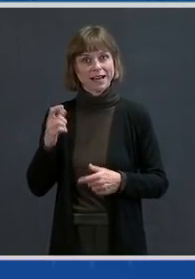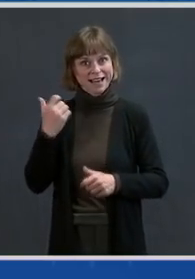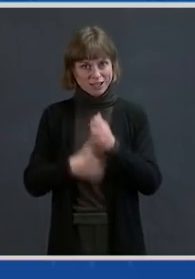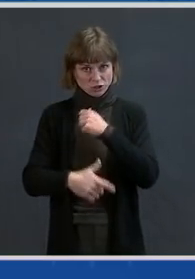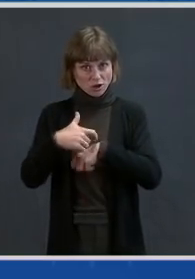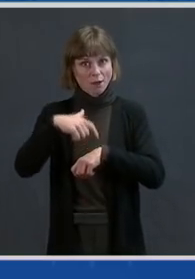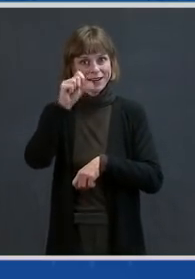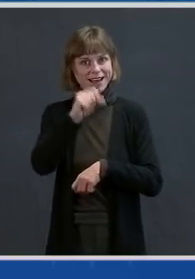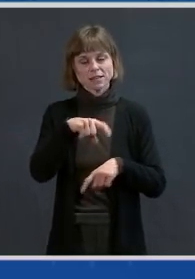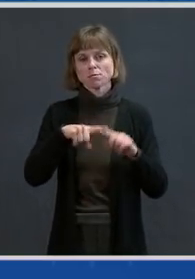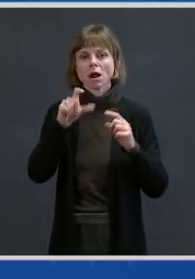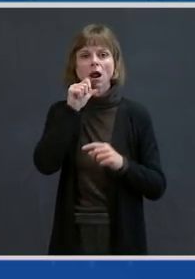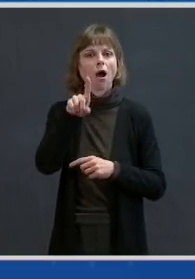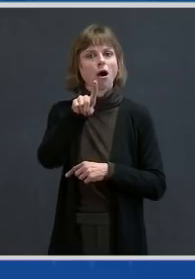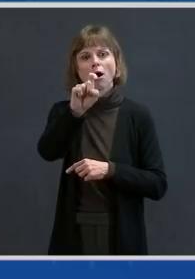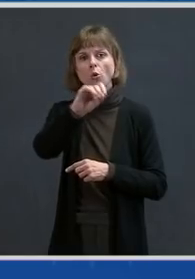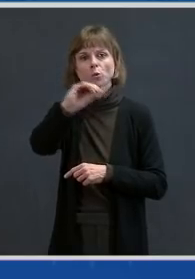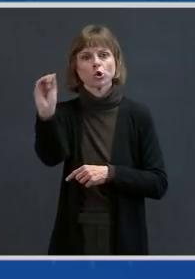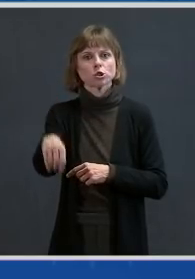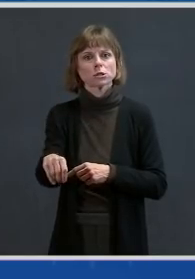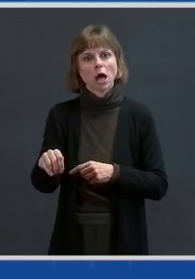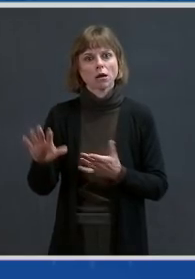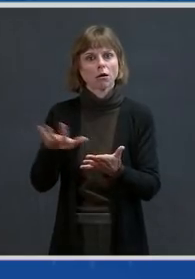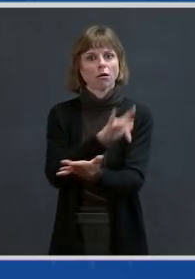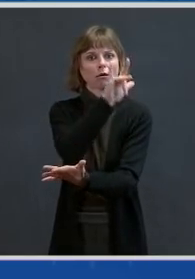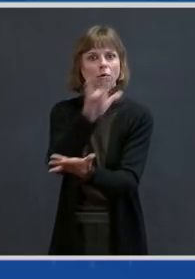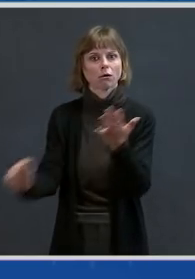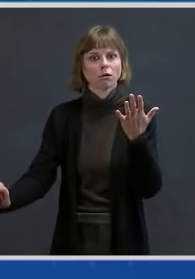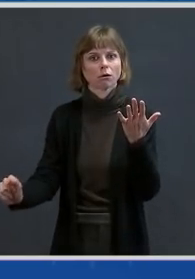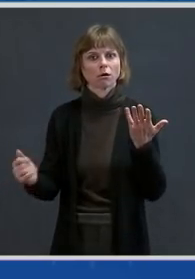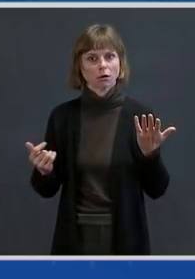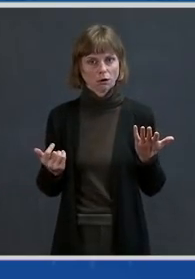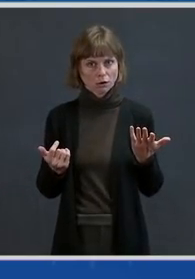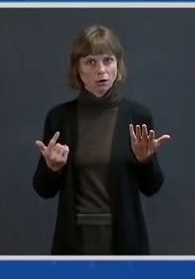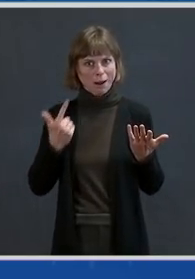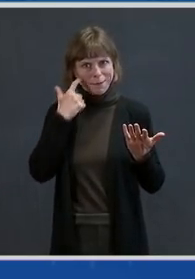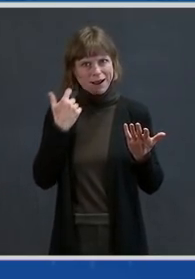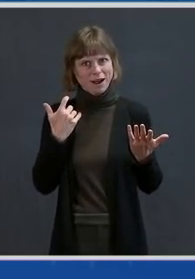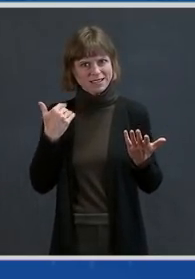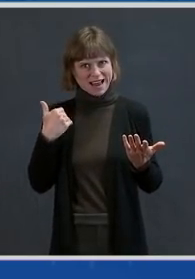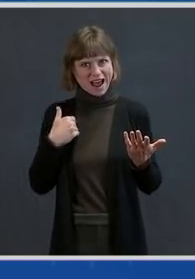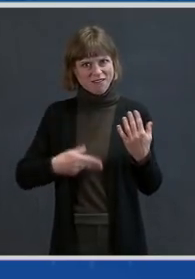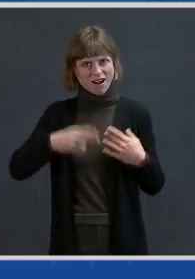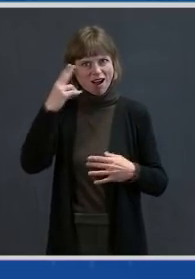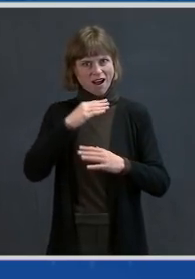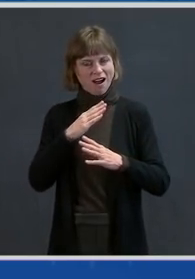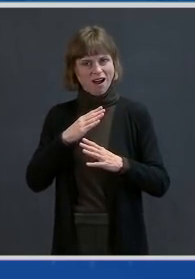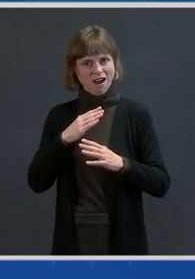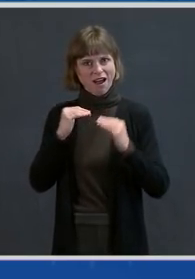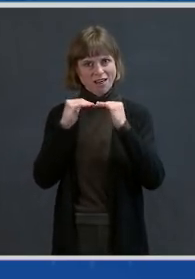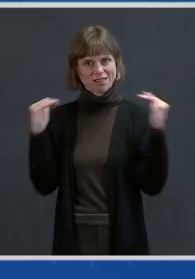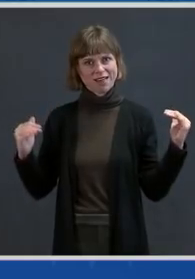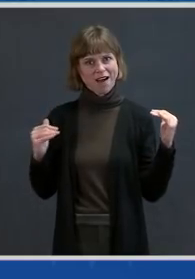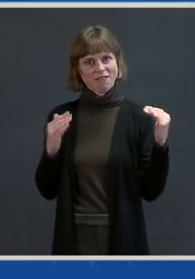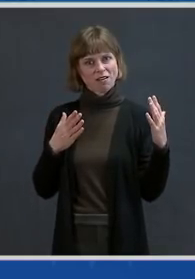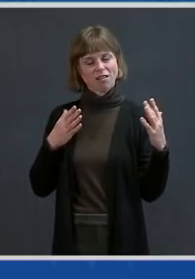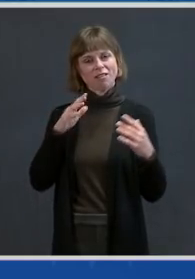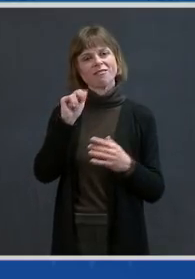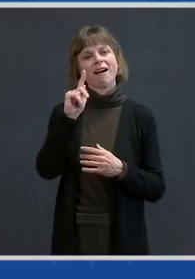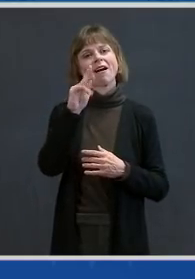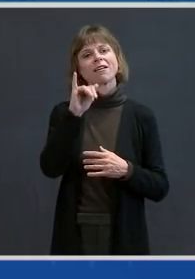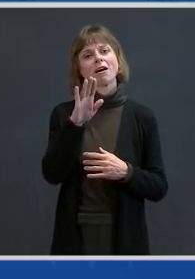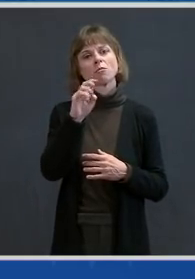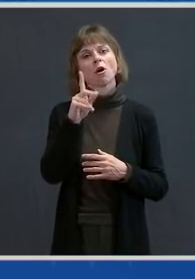wasn't obliterated because of the cushion of a high level of antibody. So a couple of things going on. A,